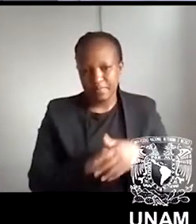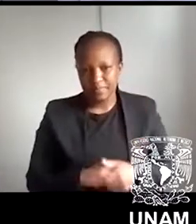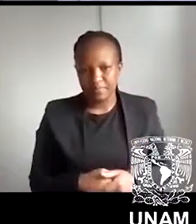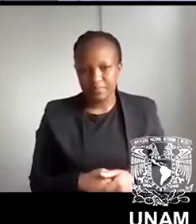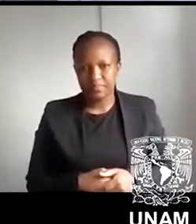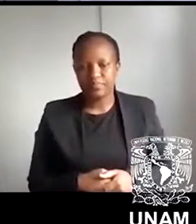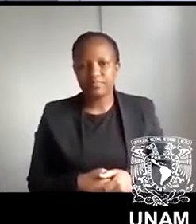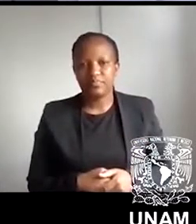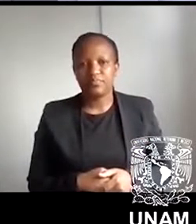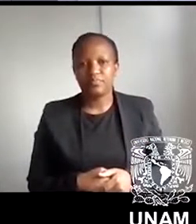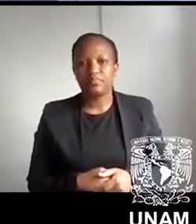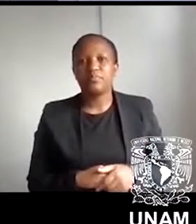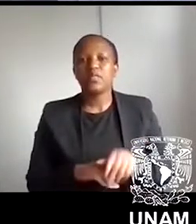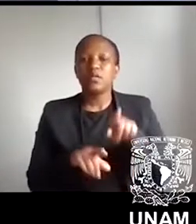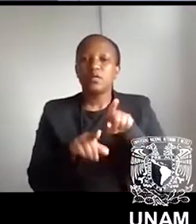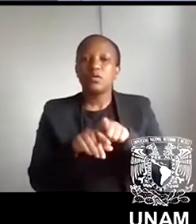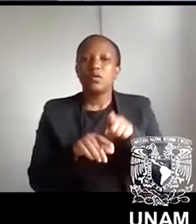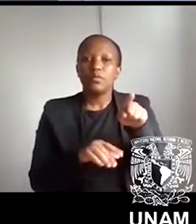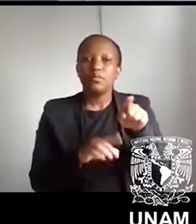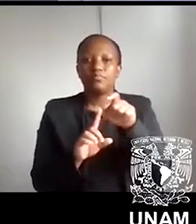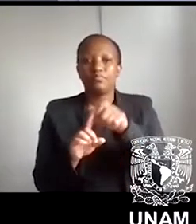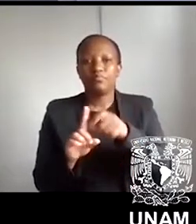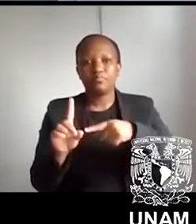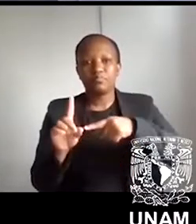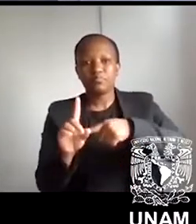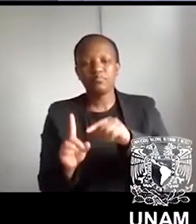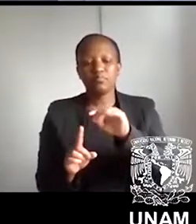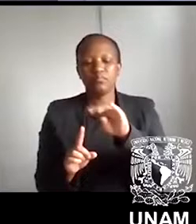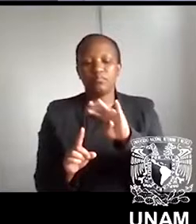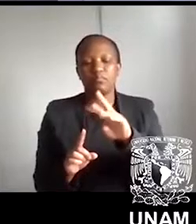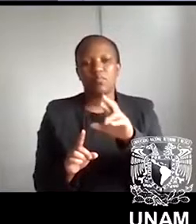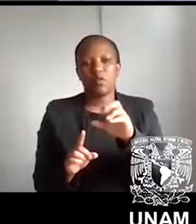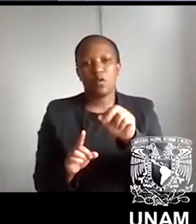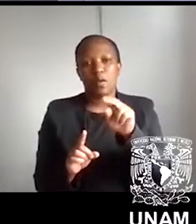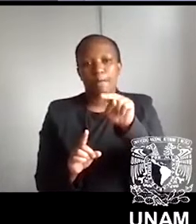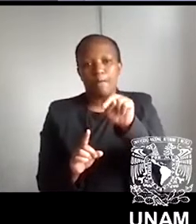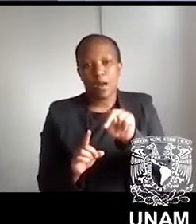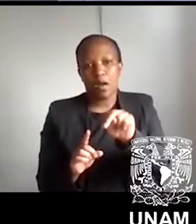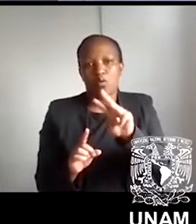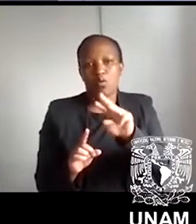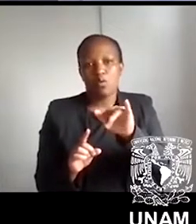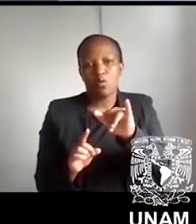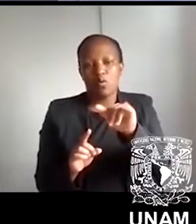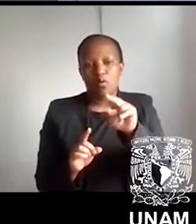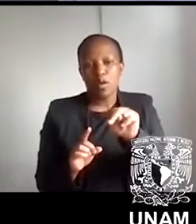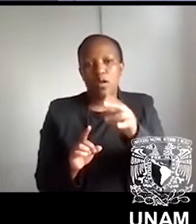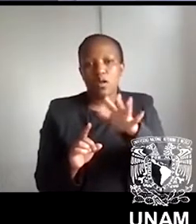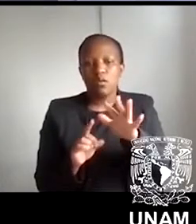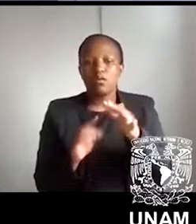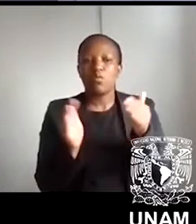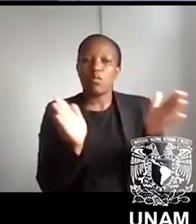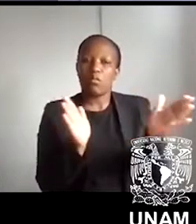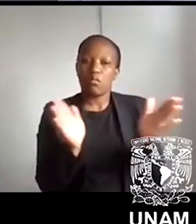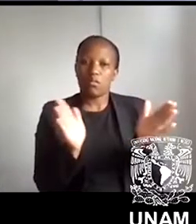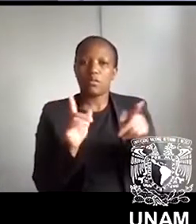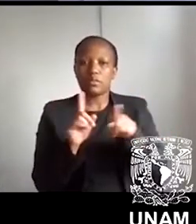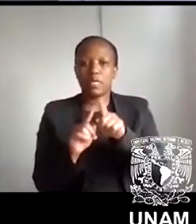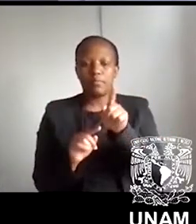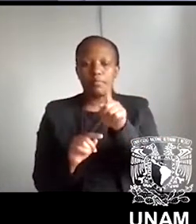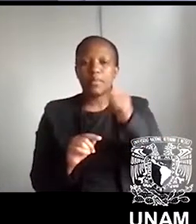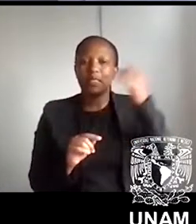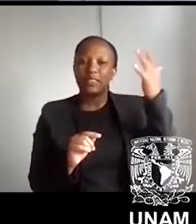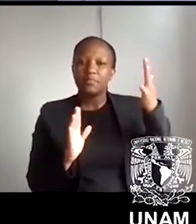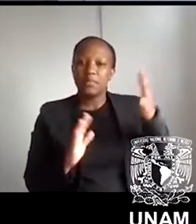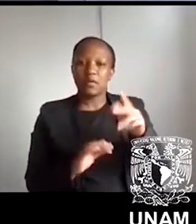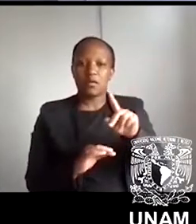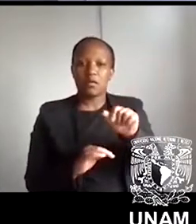also moderating this session. And I also would like to thank Roberto Cruz and Carl van Beek, speakers of this inaugural